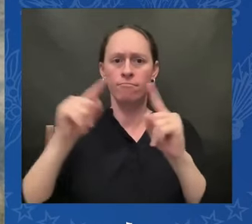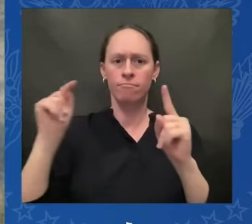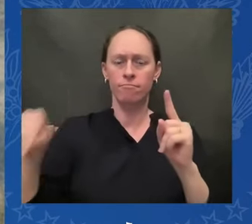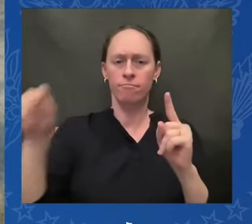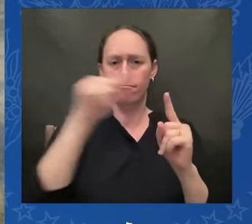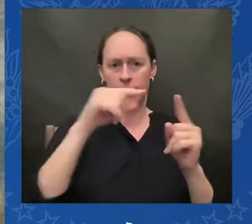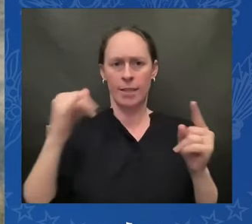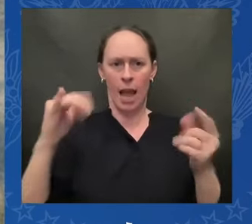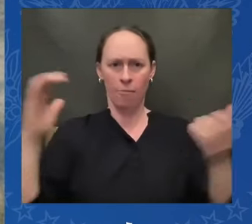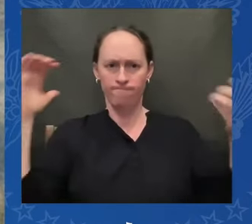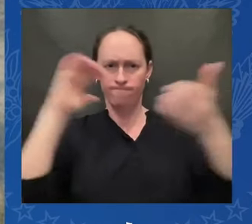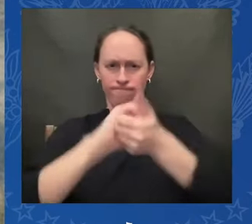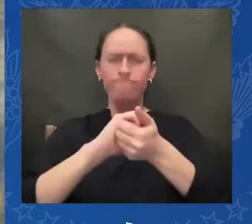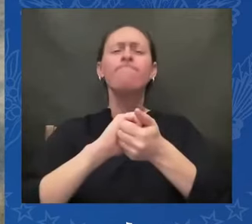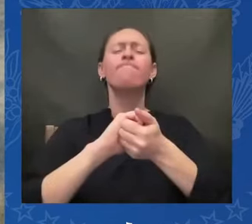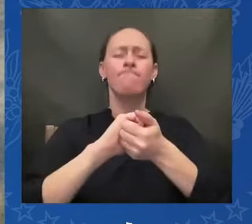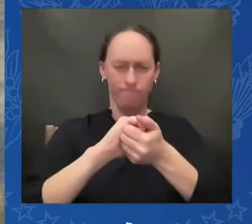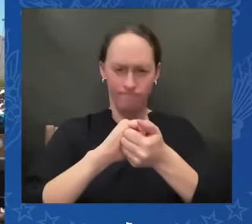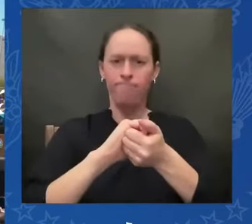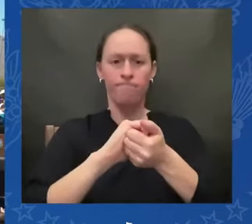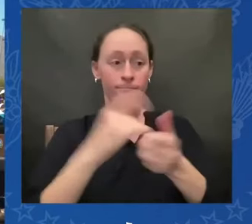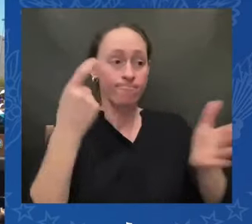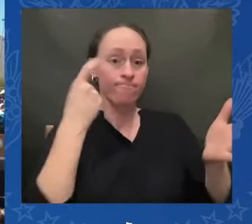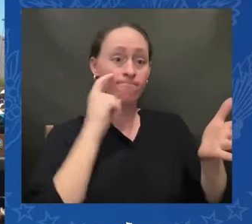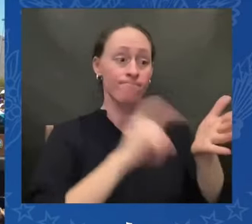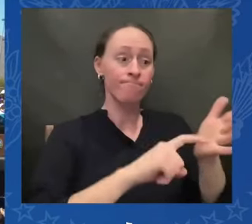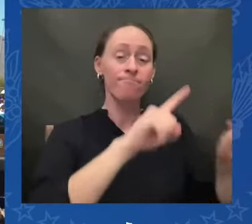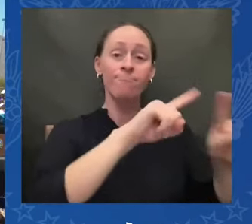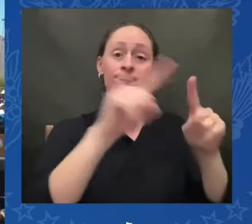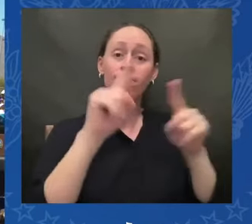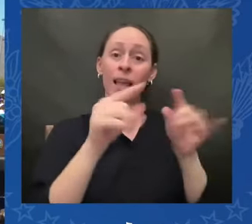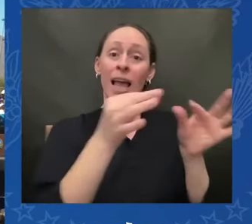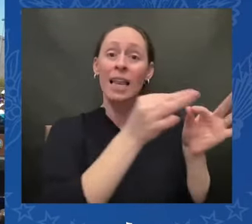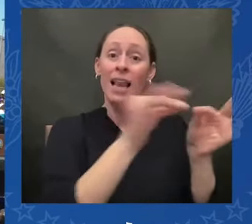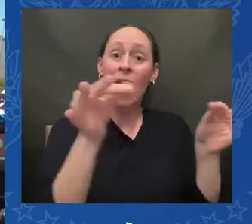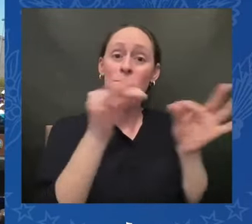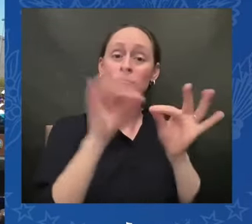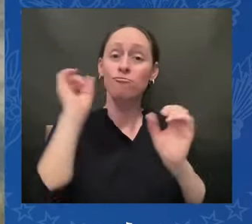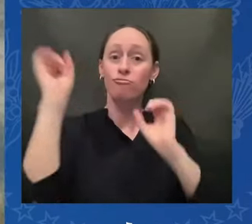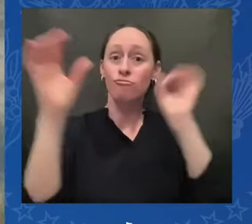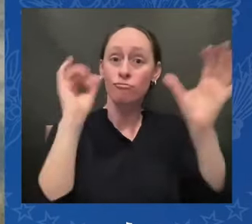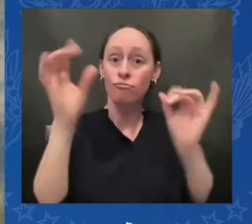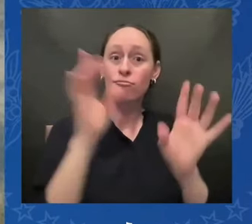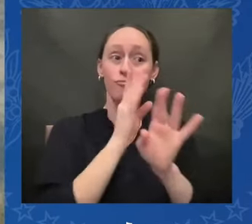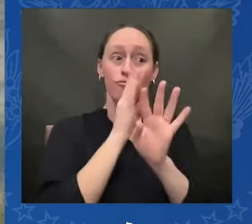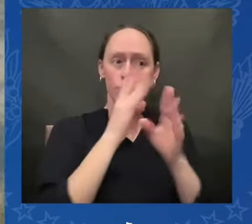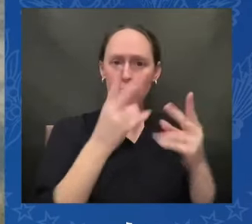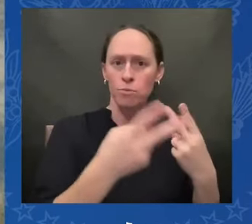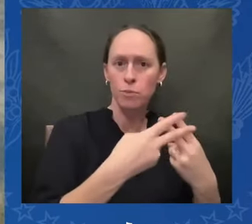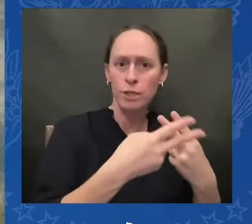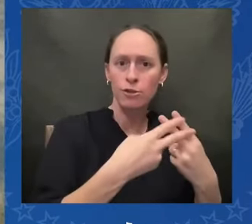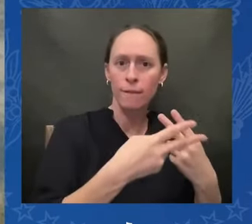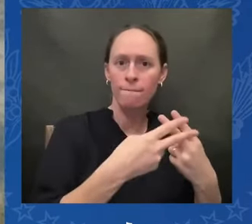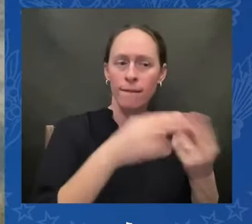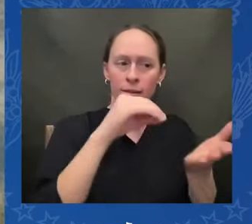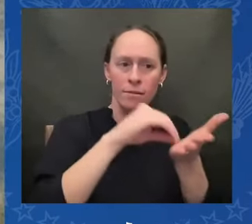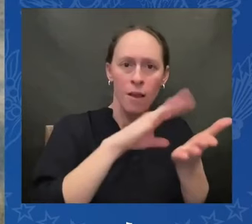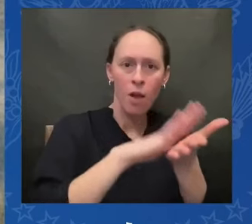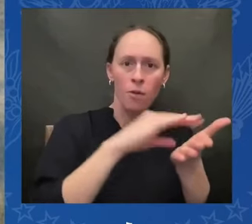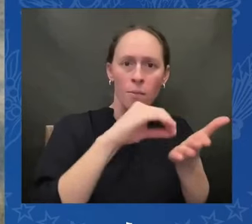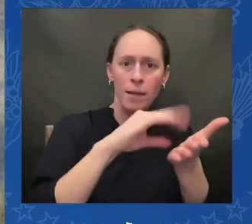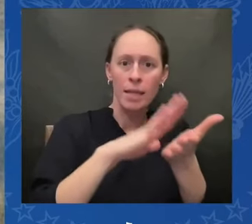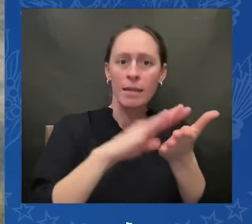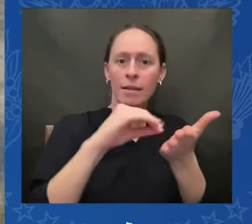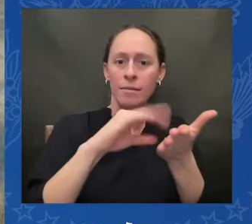are developing a 10-year national